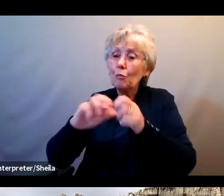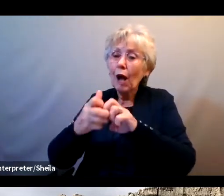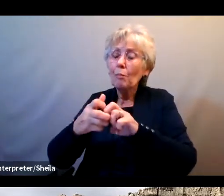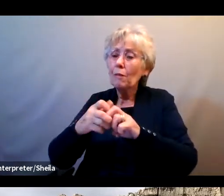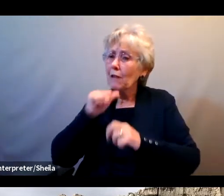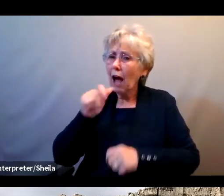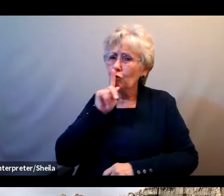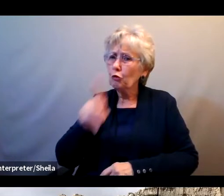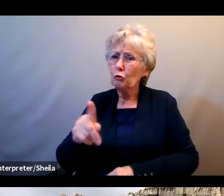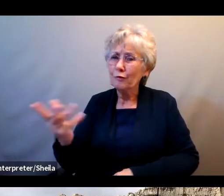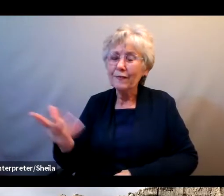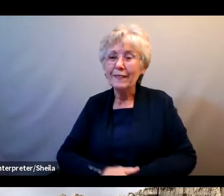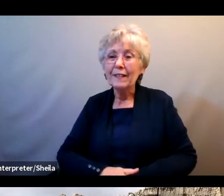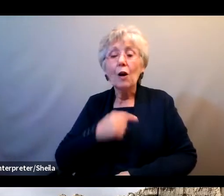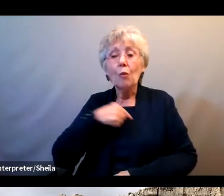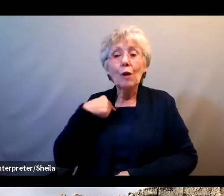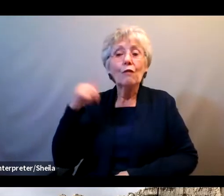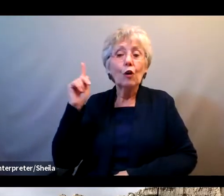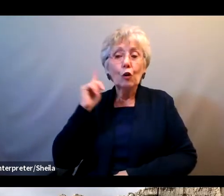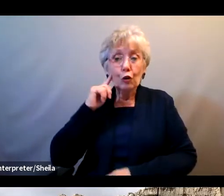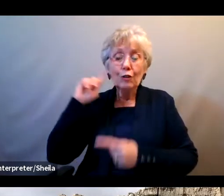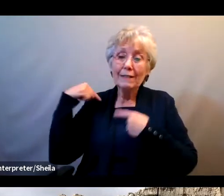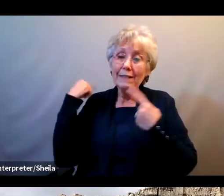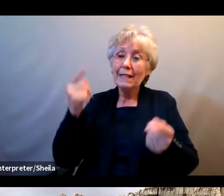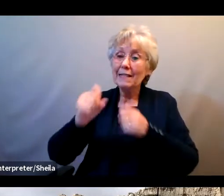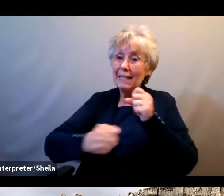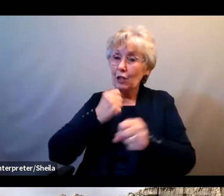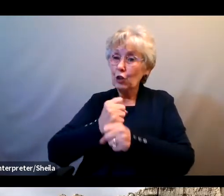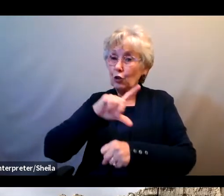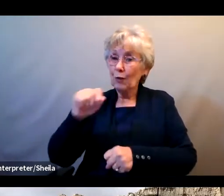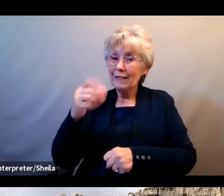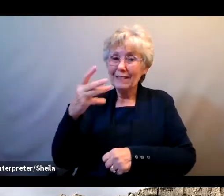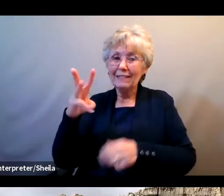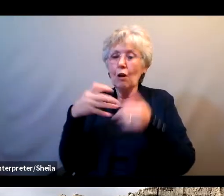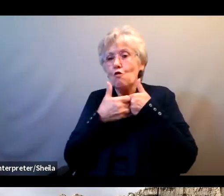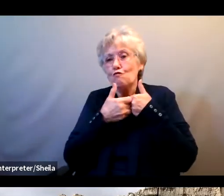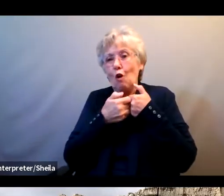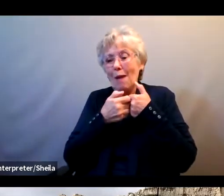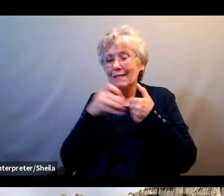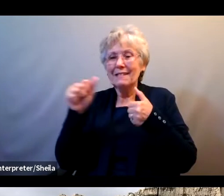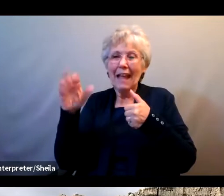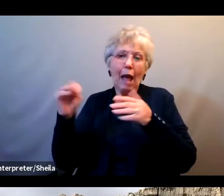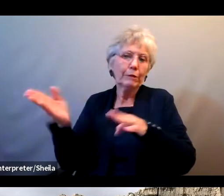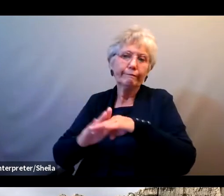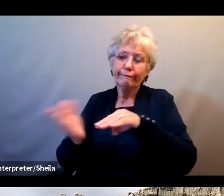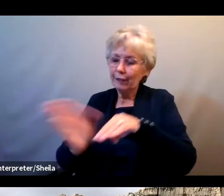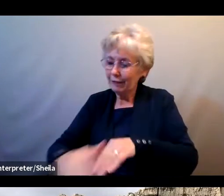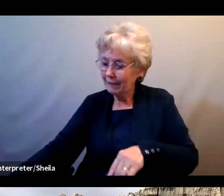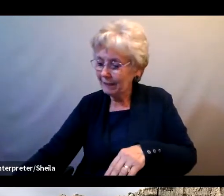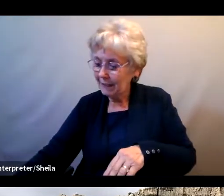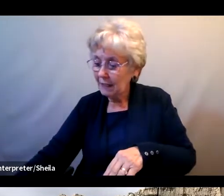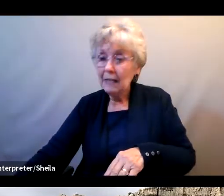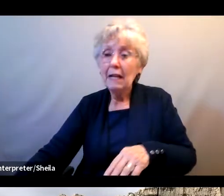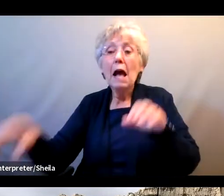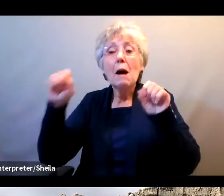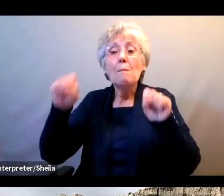We've also heard that since 2016, romance scams have been increasing steadily. It's possible that